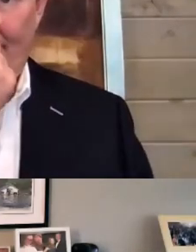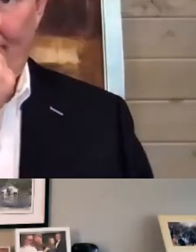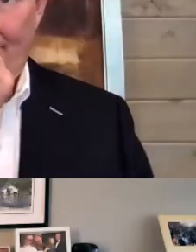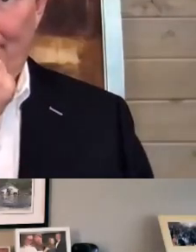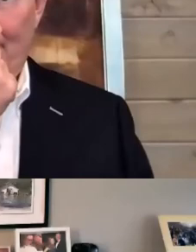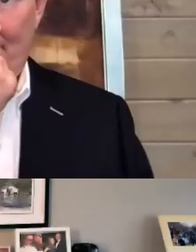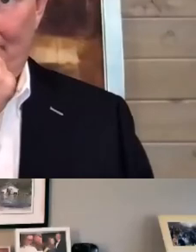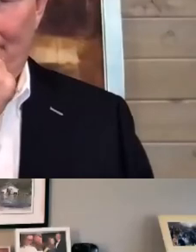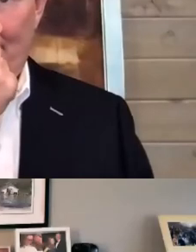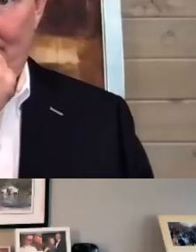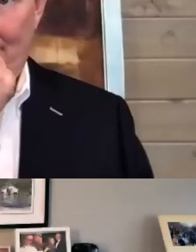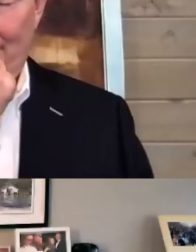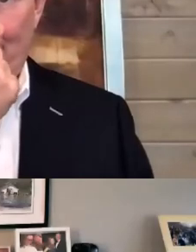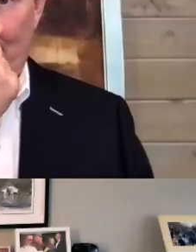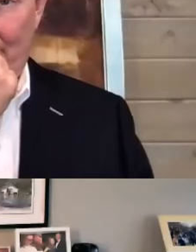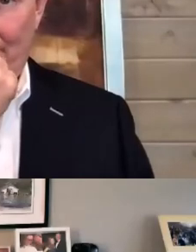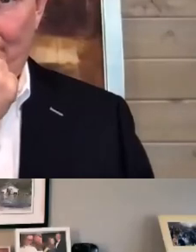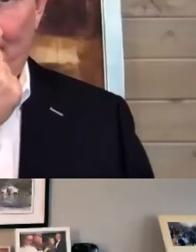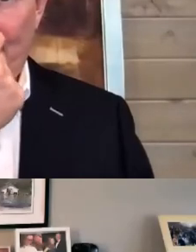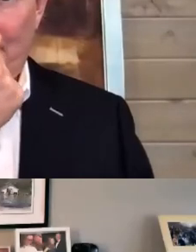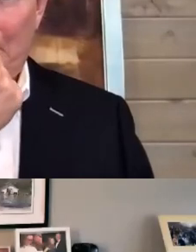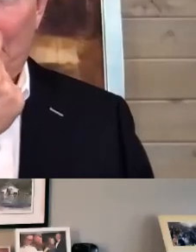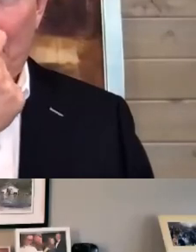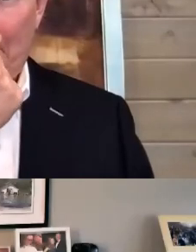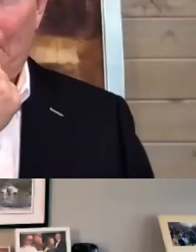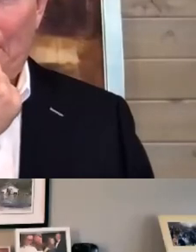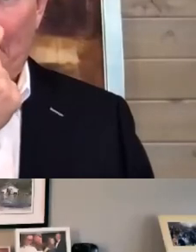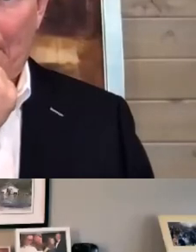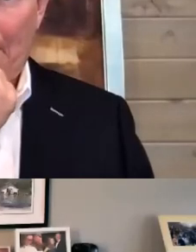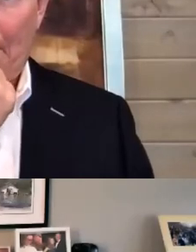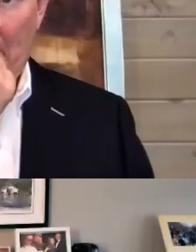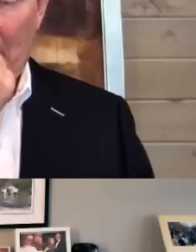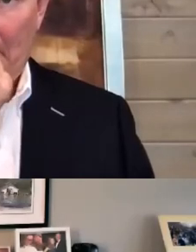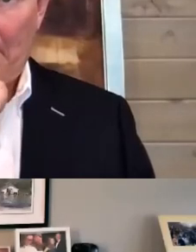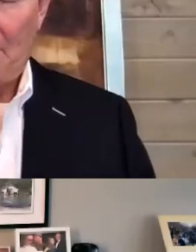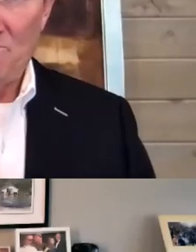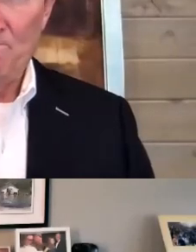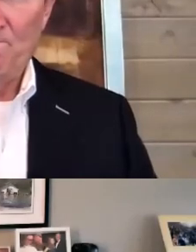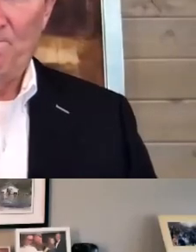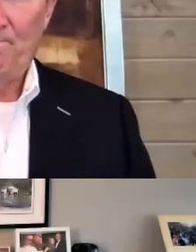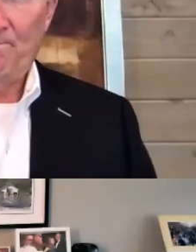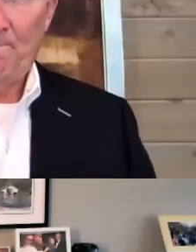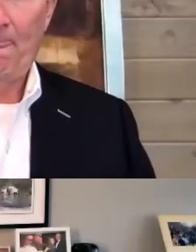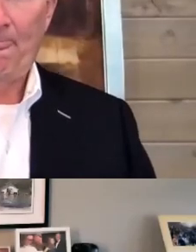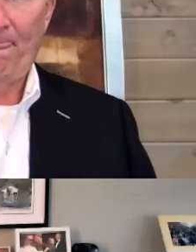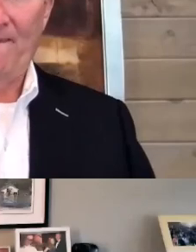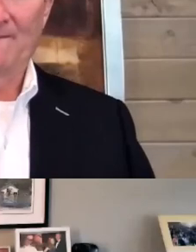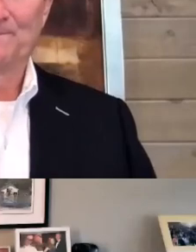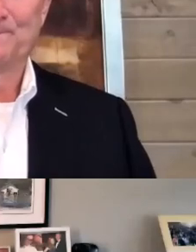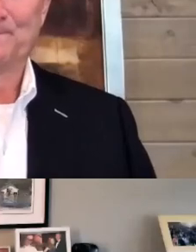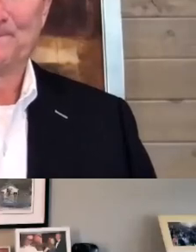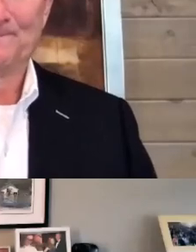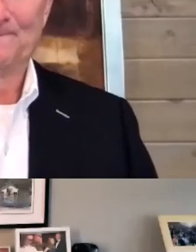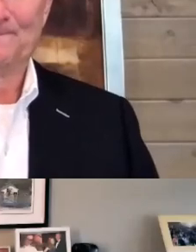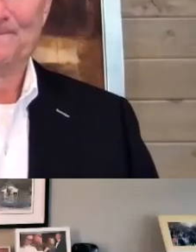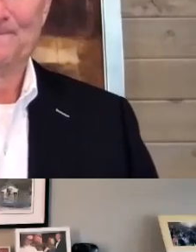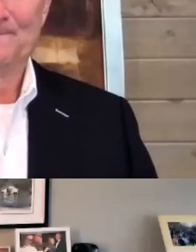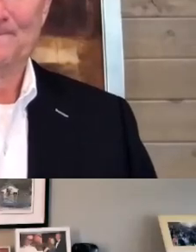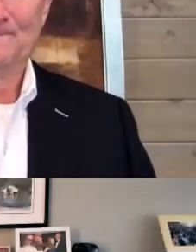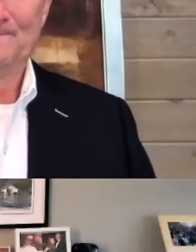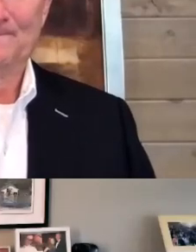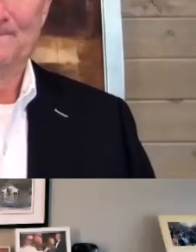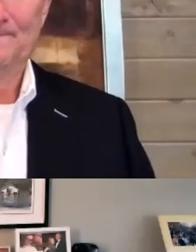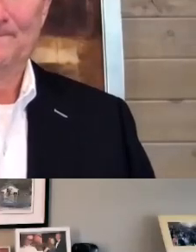plan for the future. If you have a vision for the change you want to see in your organization, that's great, and I